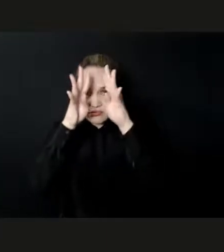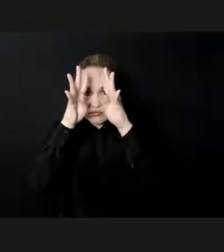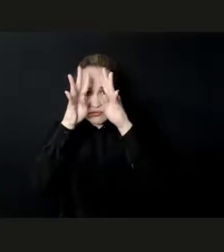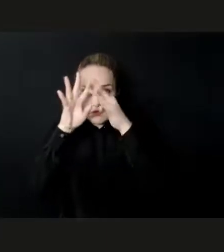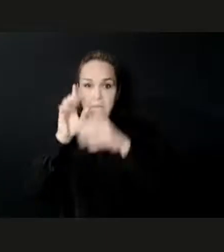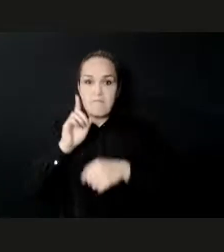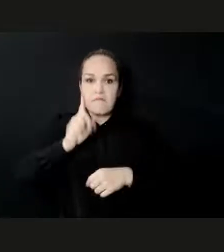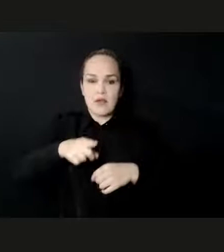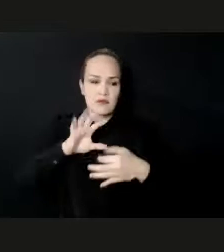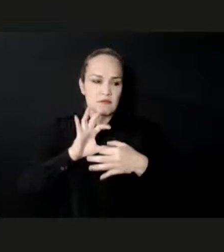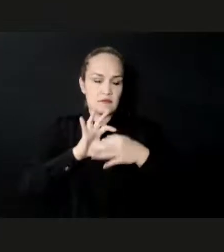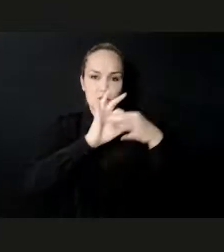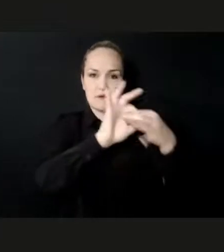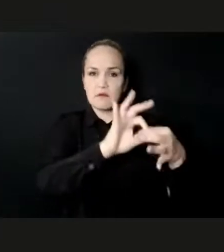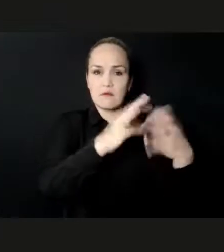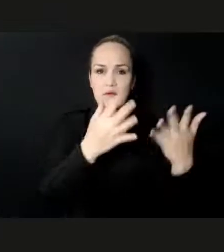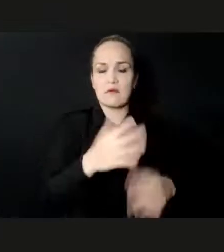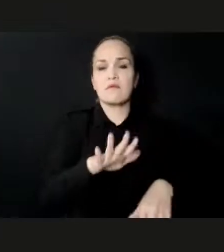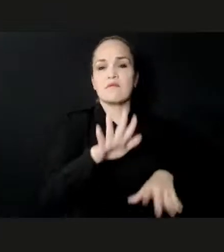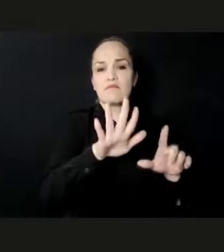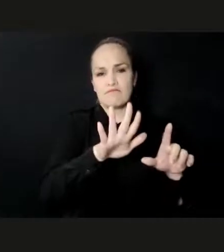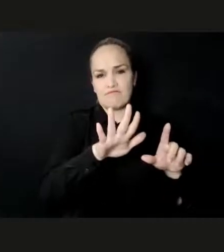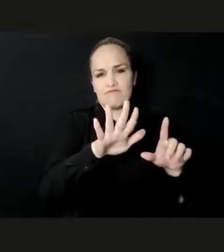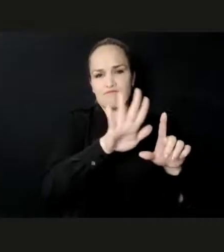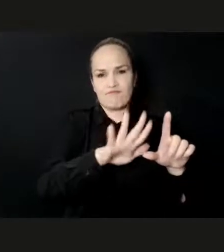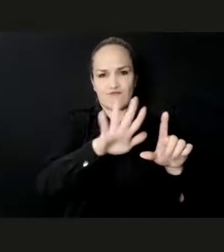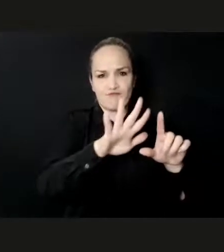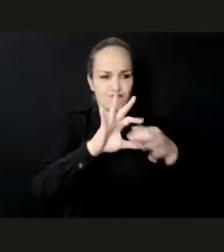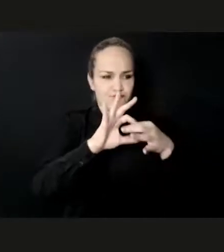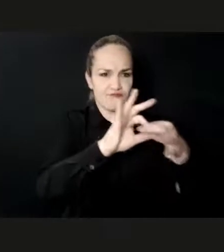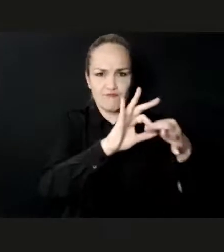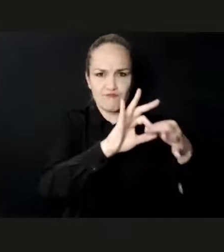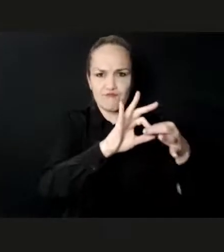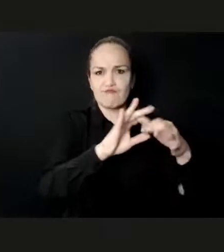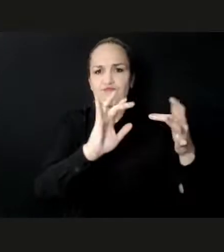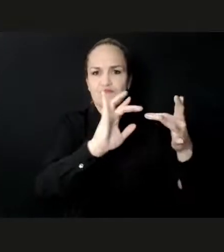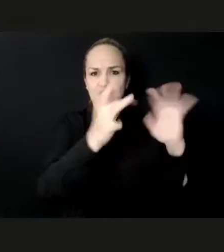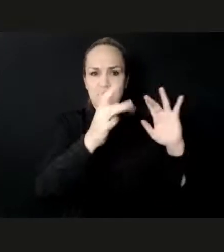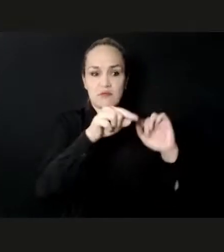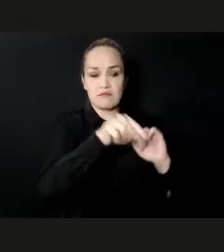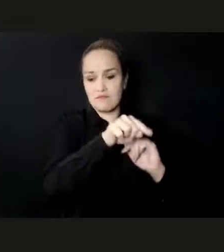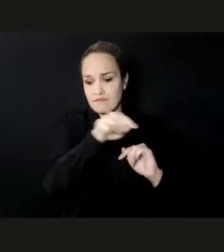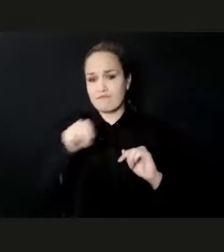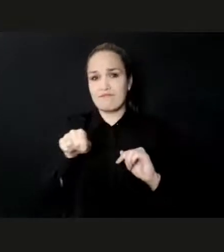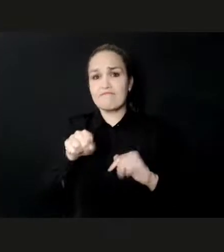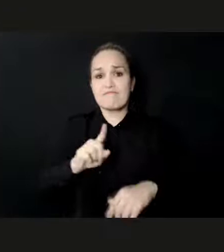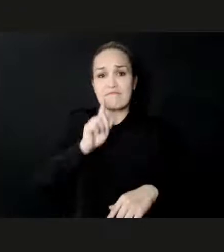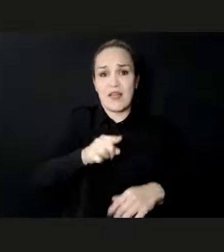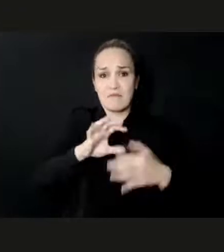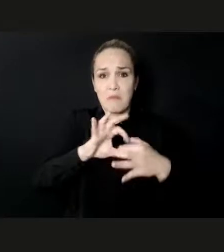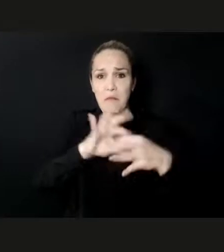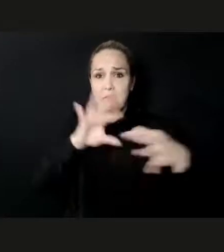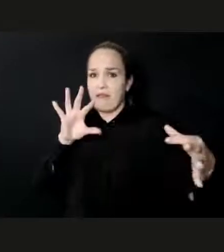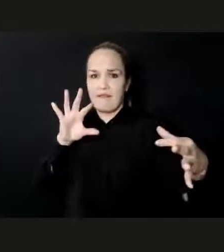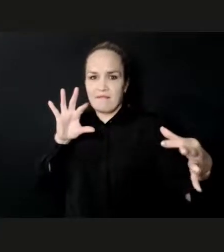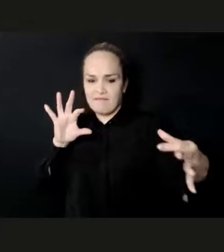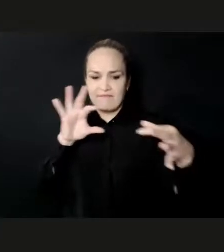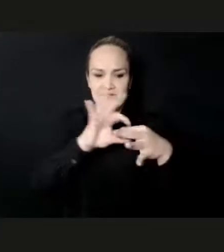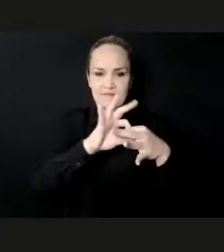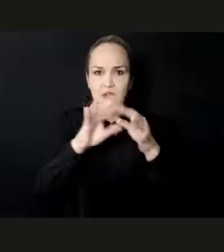is astoundingly clear. Creative content gives life to the digital world.